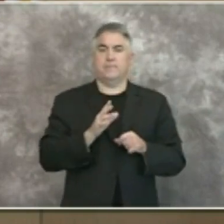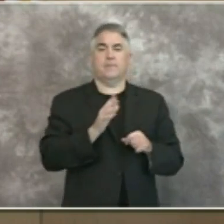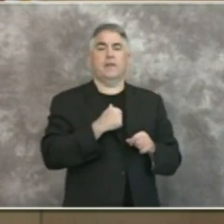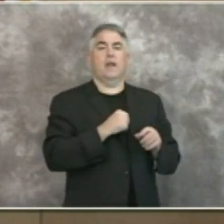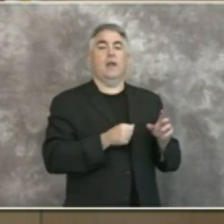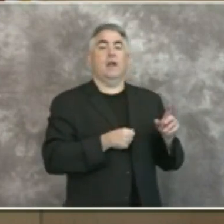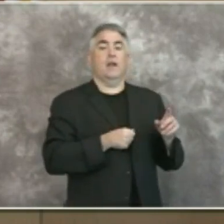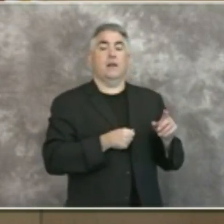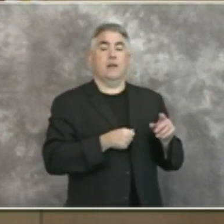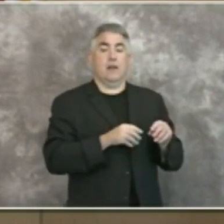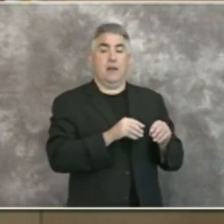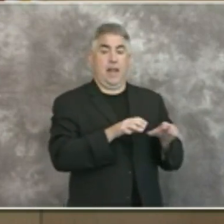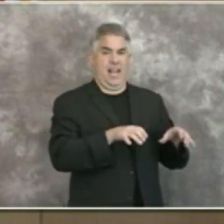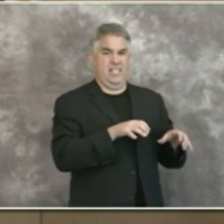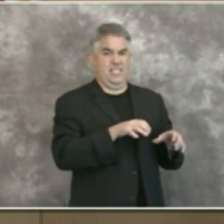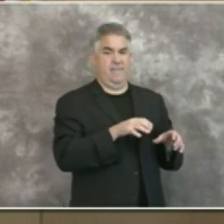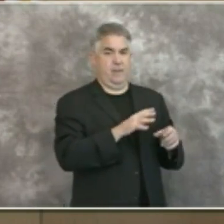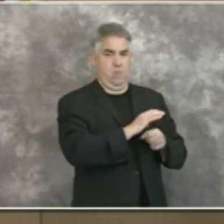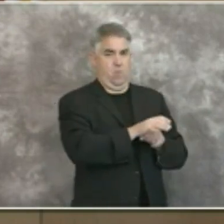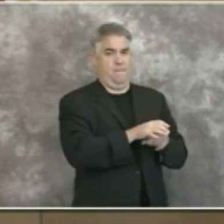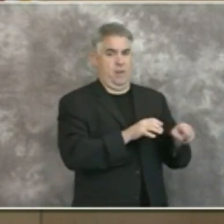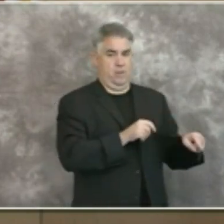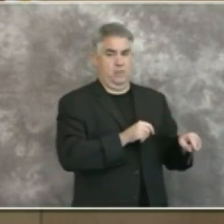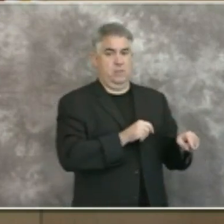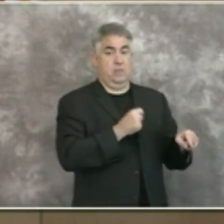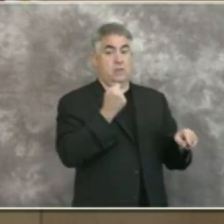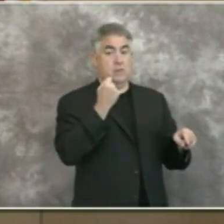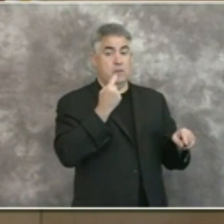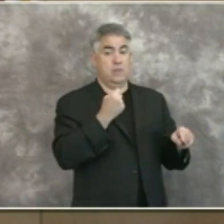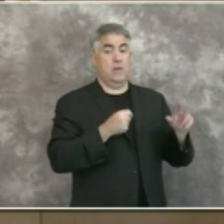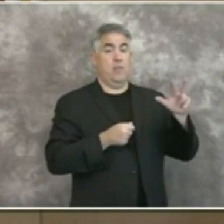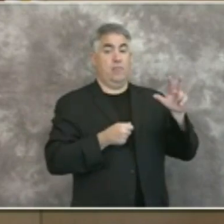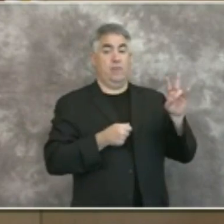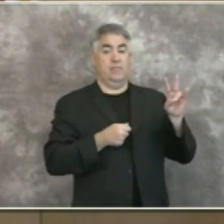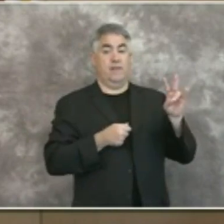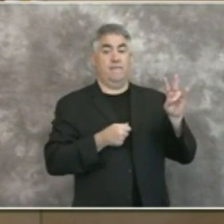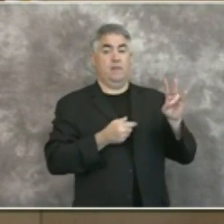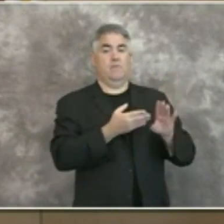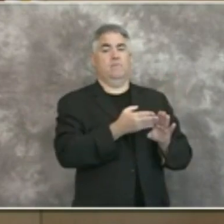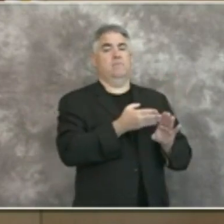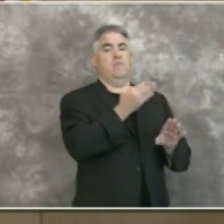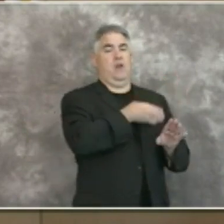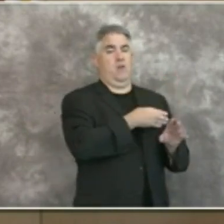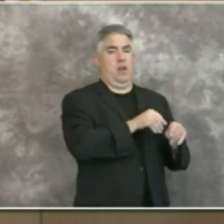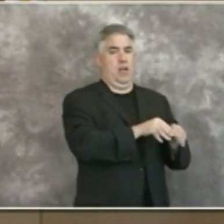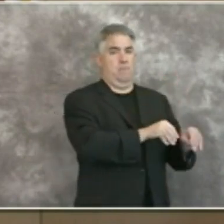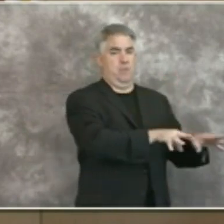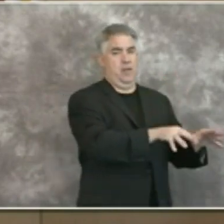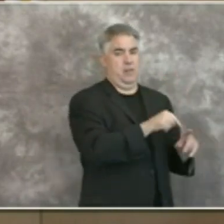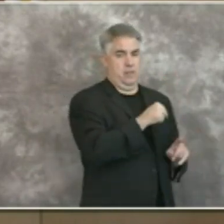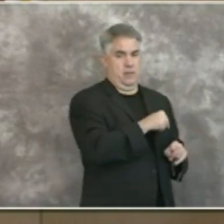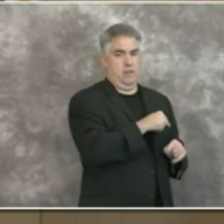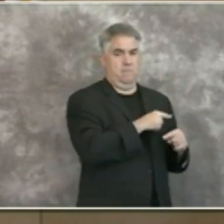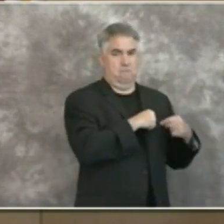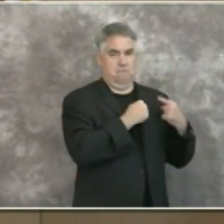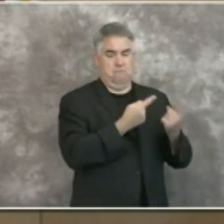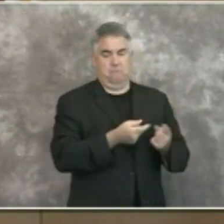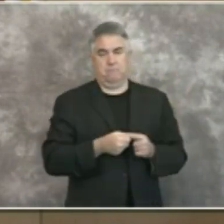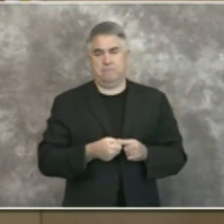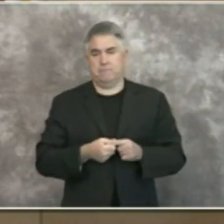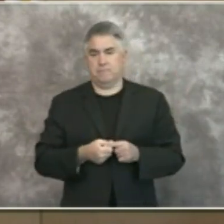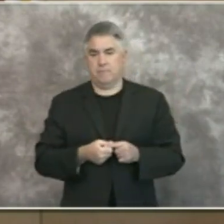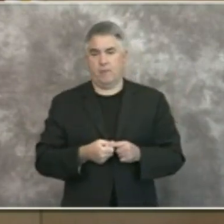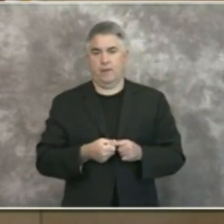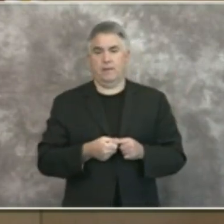outbreaks uh we also have 37 prior outbreaks that have been determined to be inactive